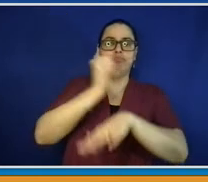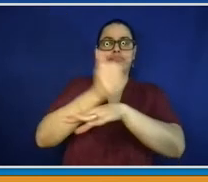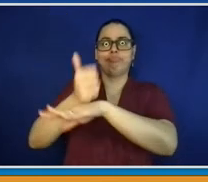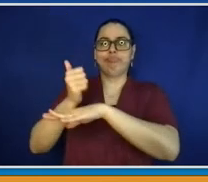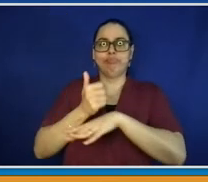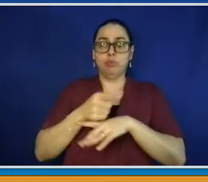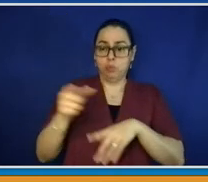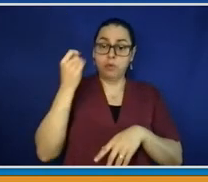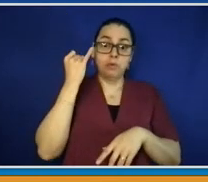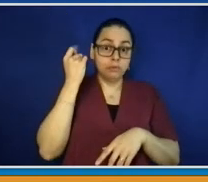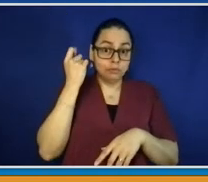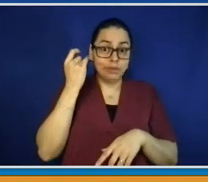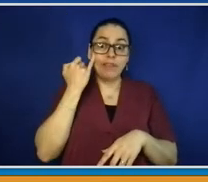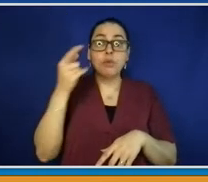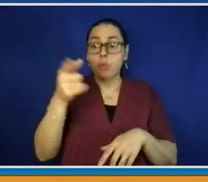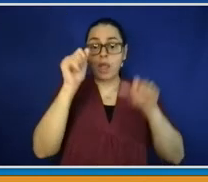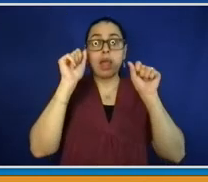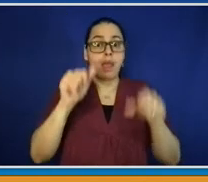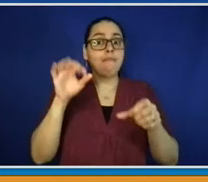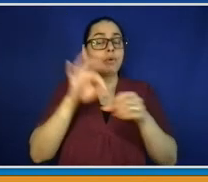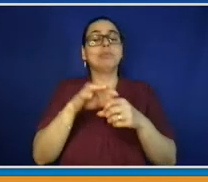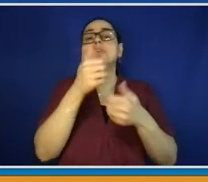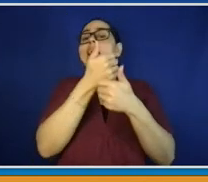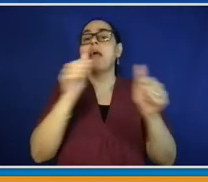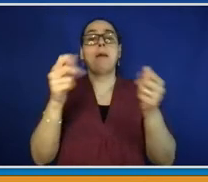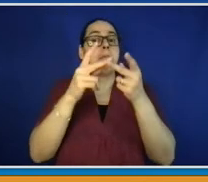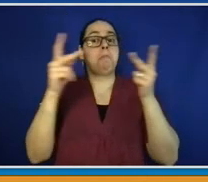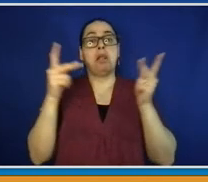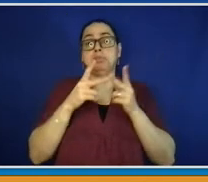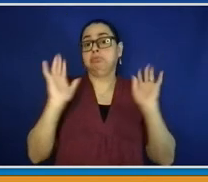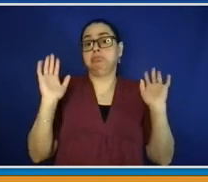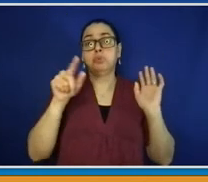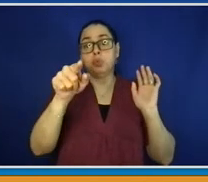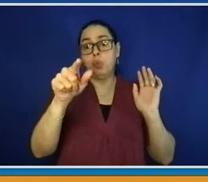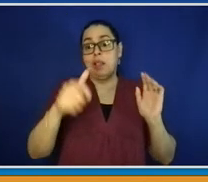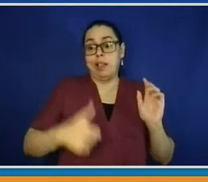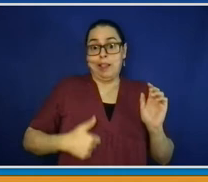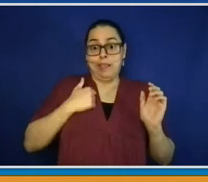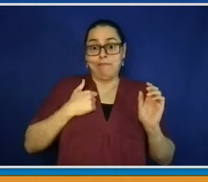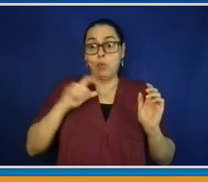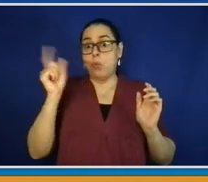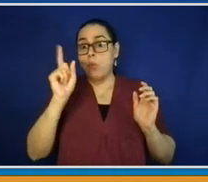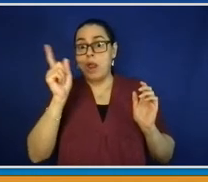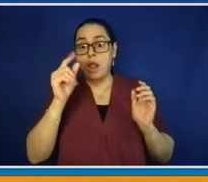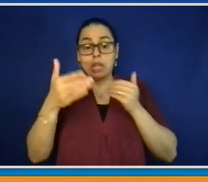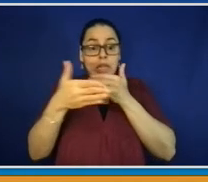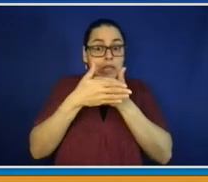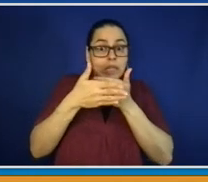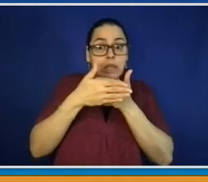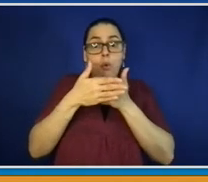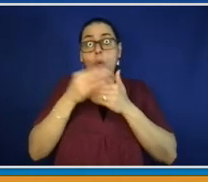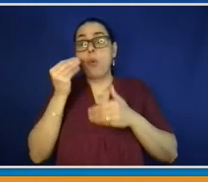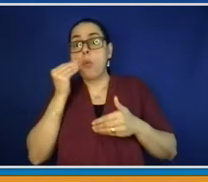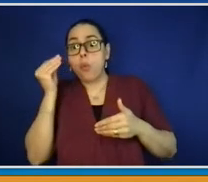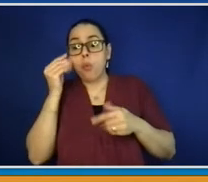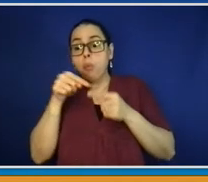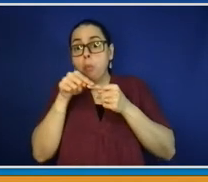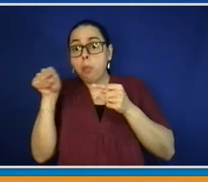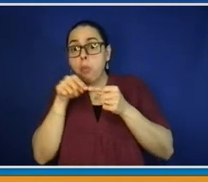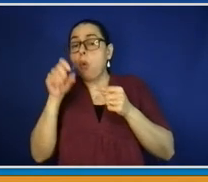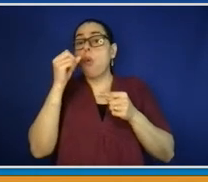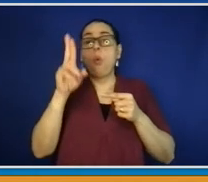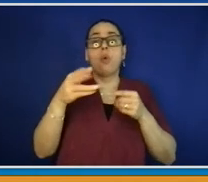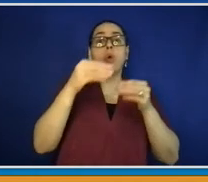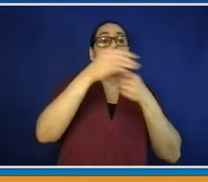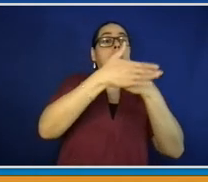or work in a different part of the county. You can vote where you work. You can vote where you live. When you go to the desk to check in, you'll identify your residential